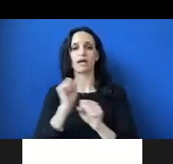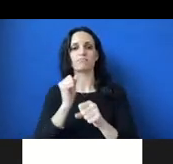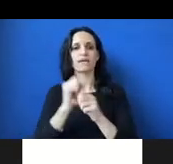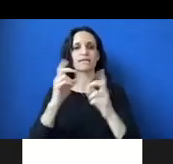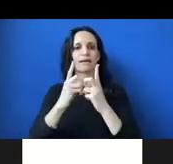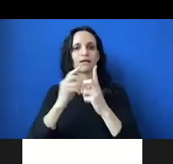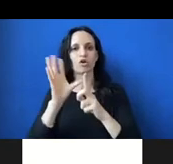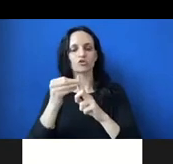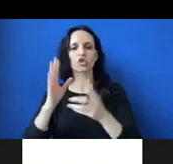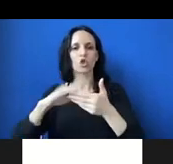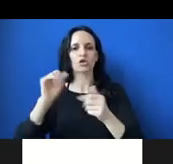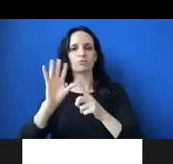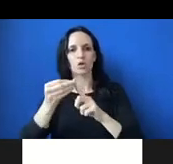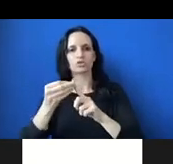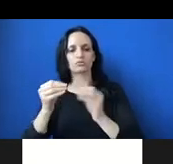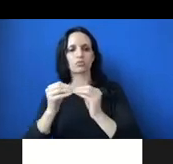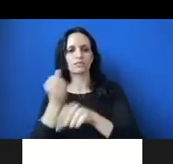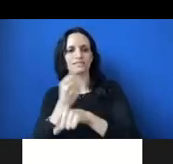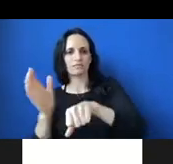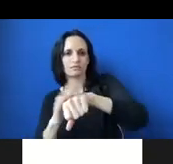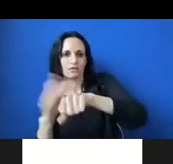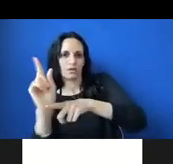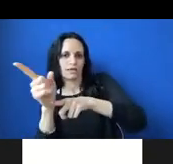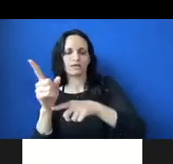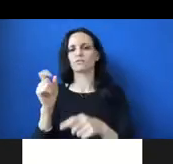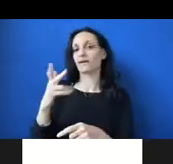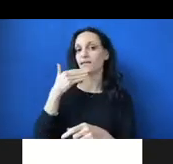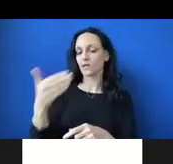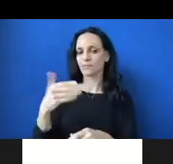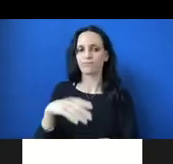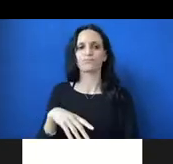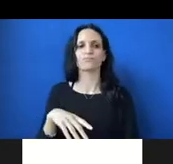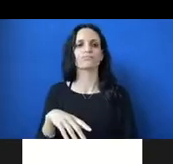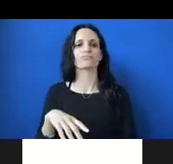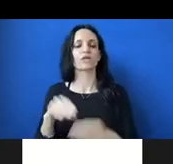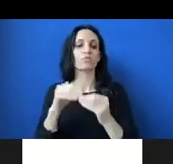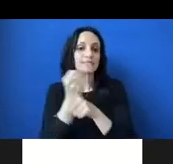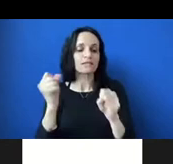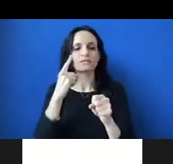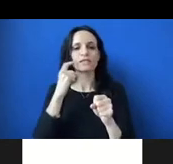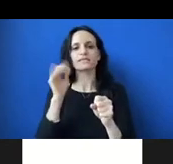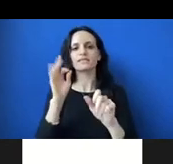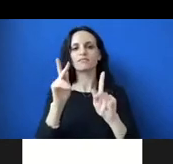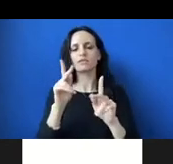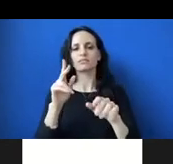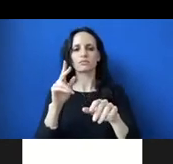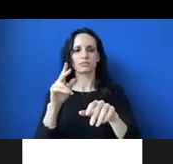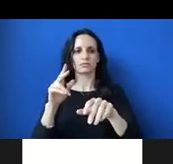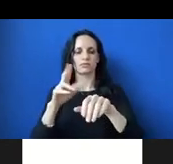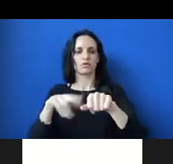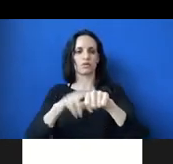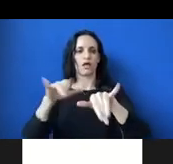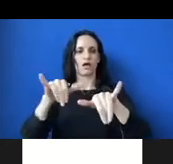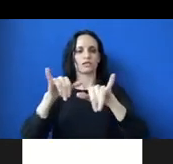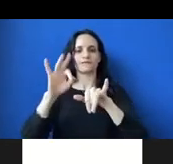because if people normalize, okay, thank you. Um, because if people normalize on FaceTime dates or getting to know